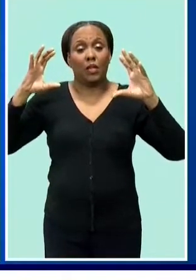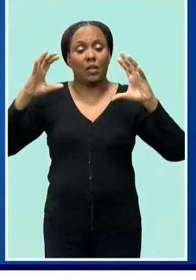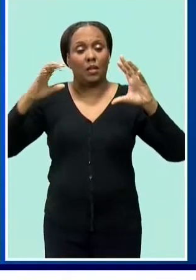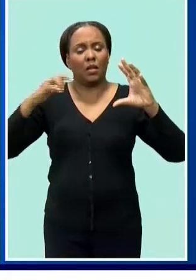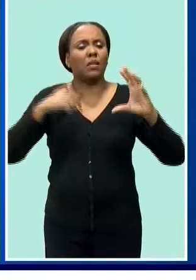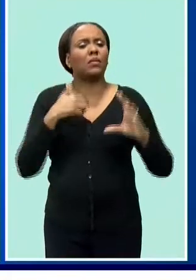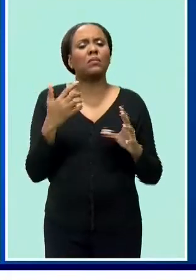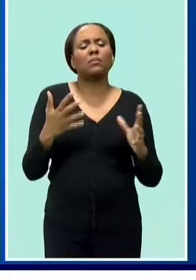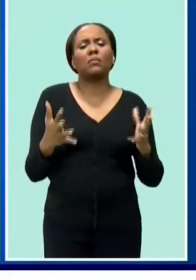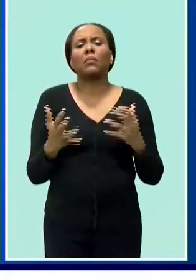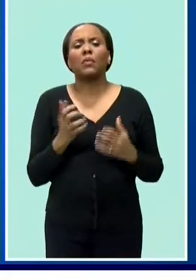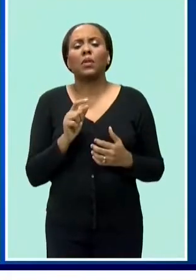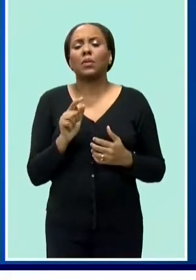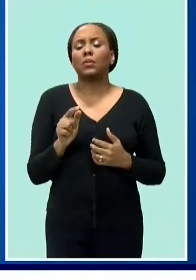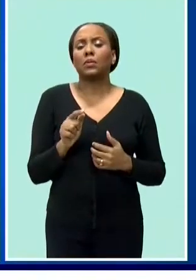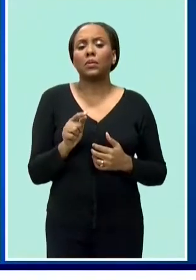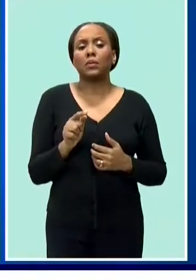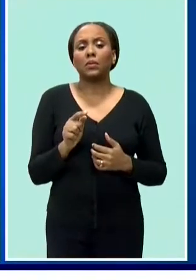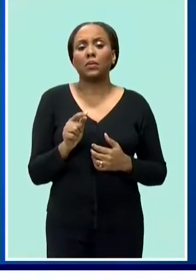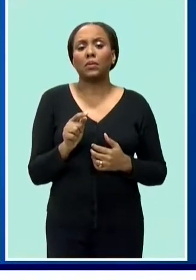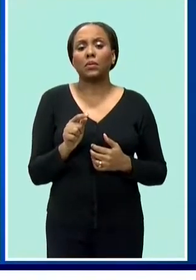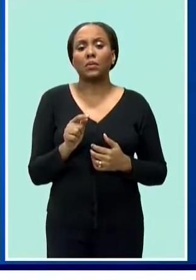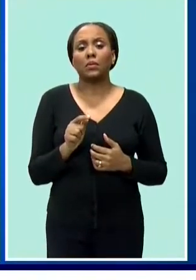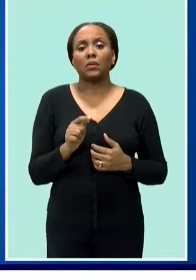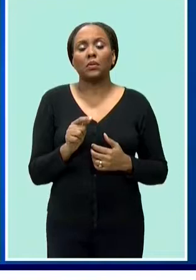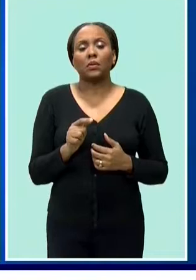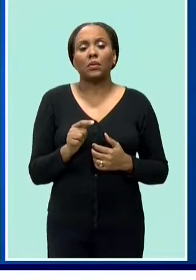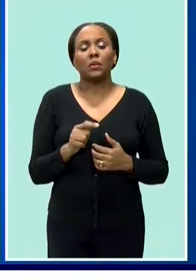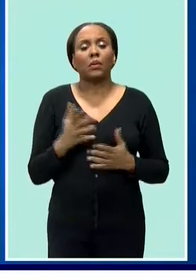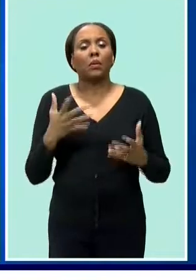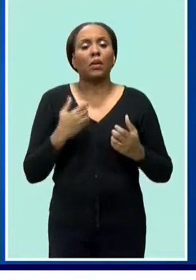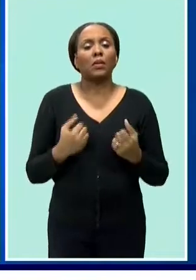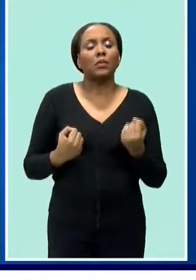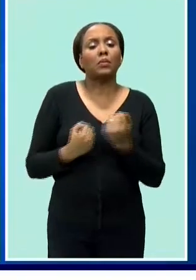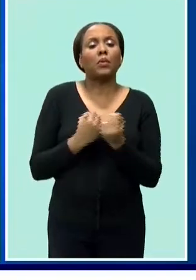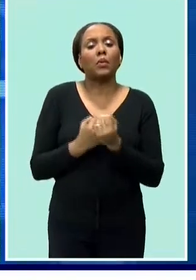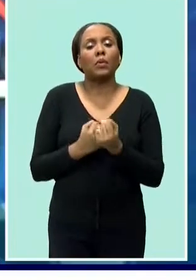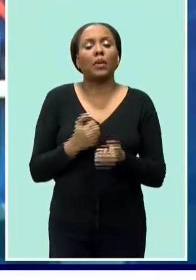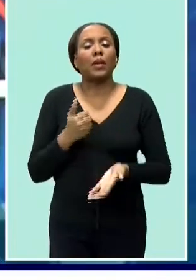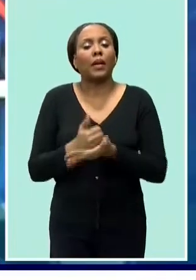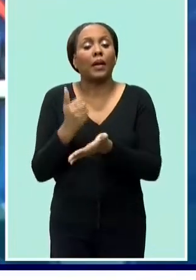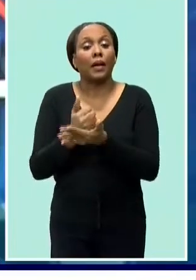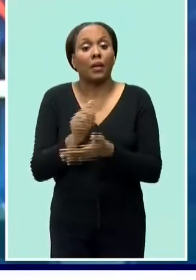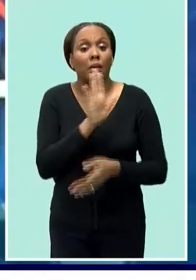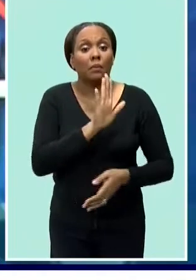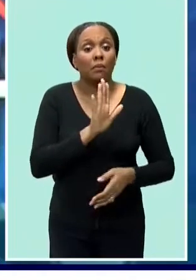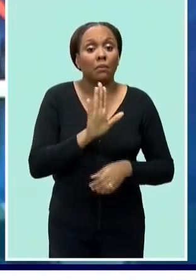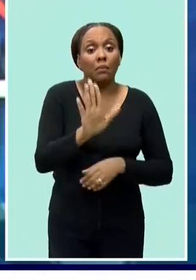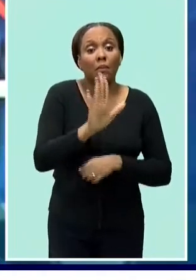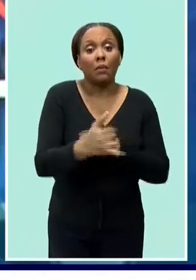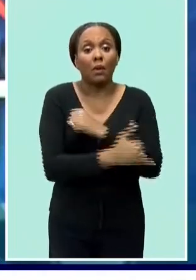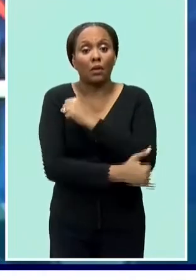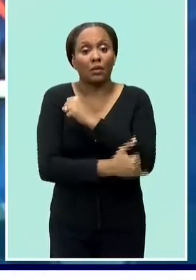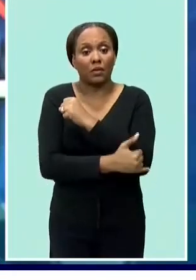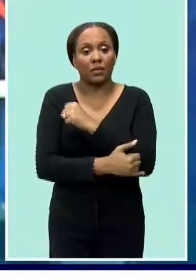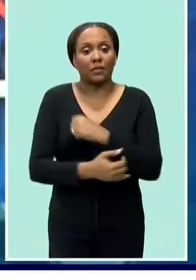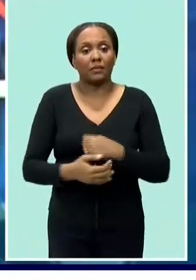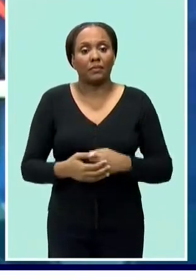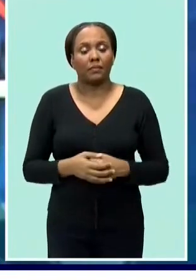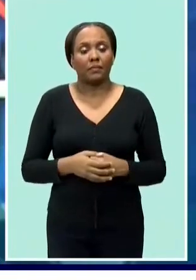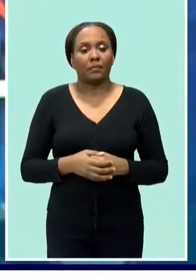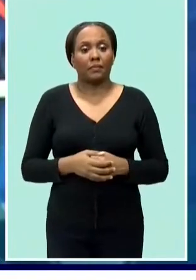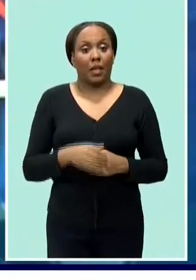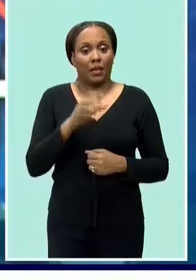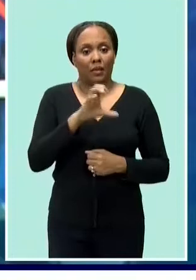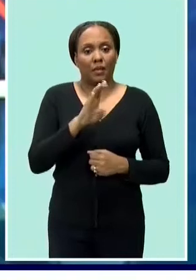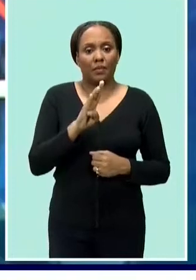a sense of giving back to your country and broadcasting corporation is a partner in the